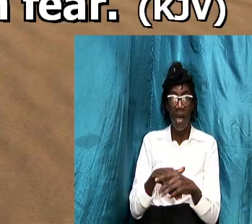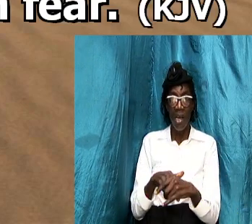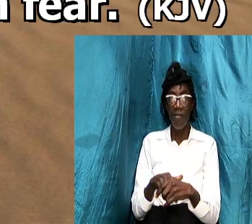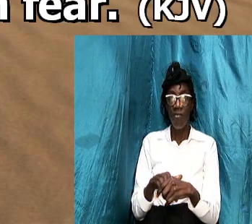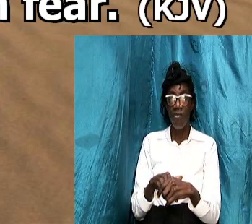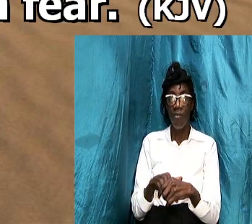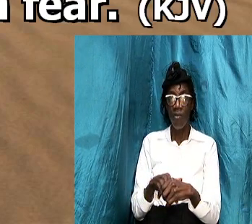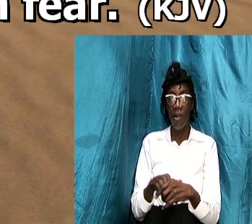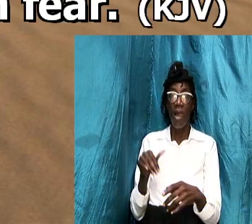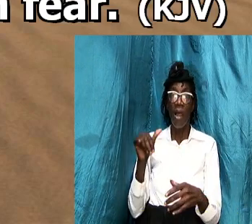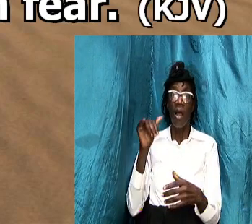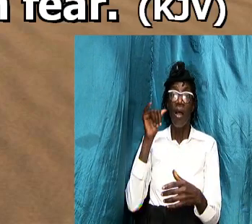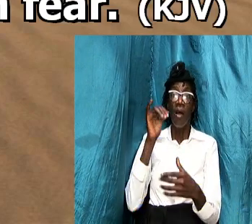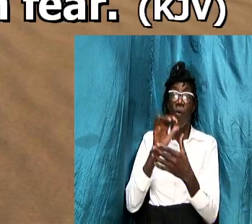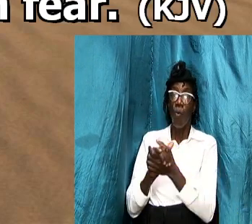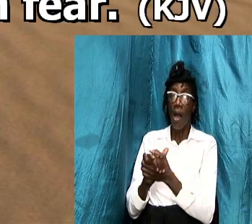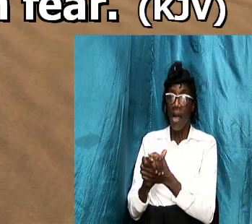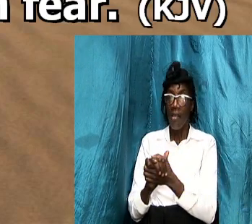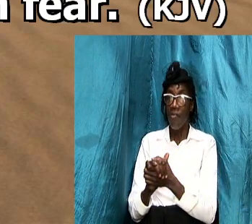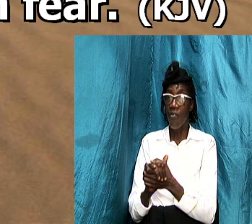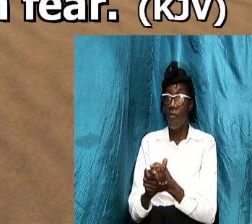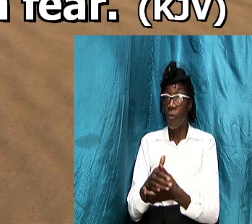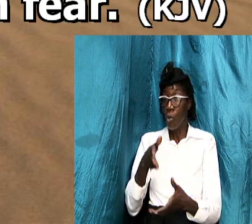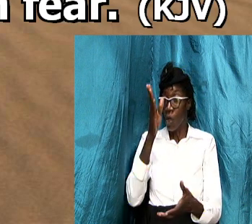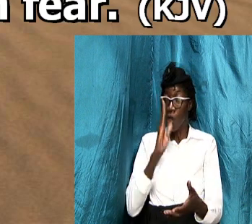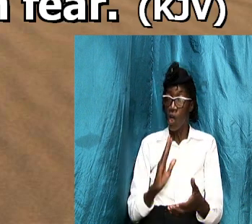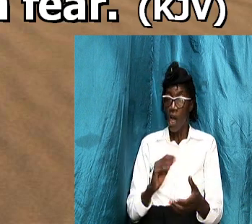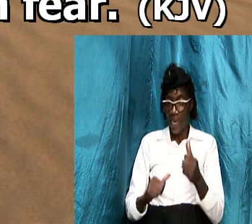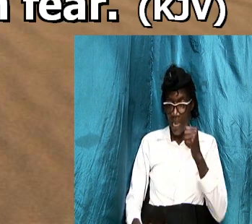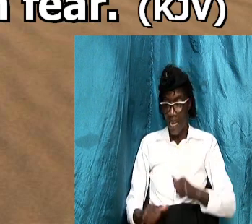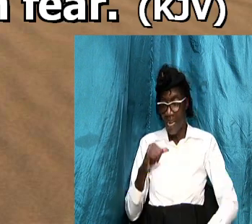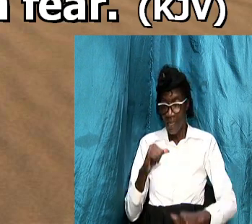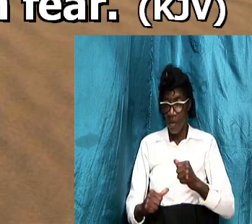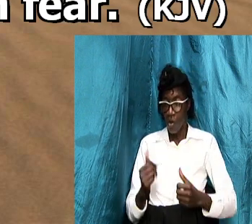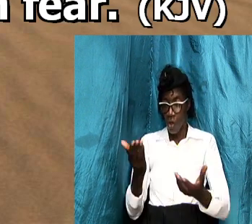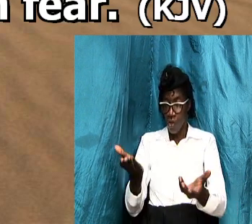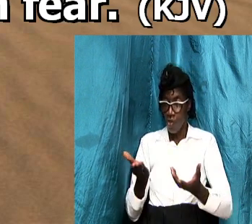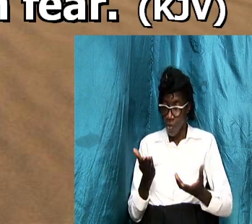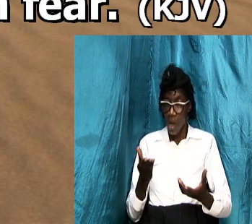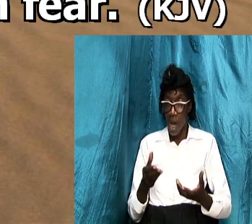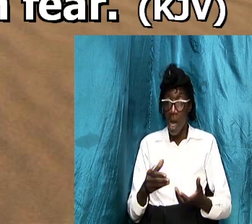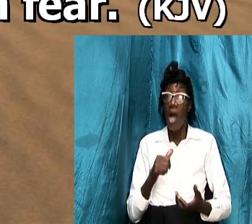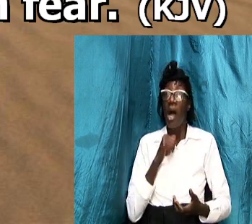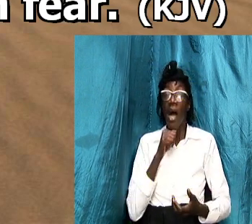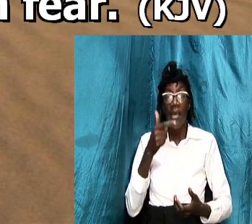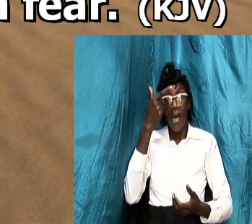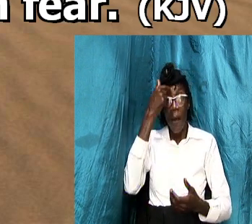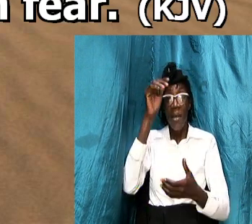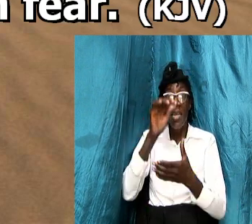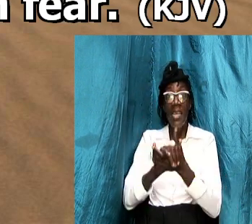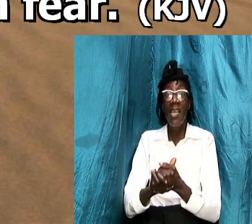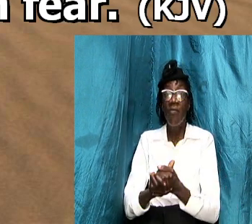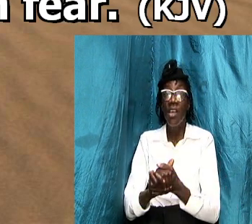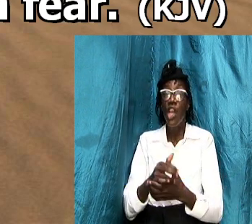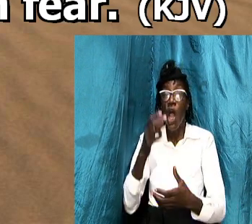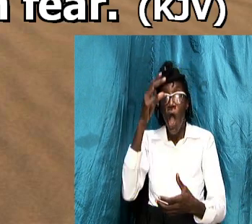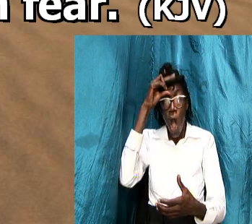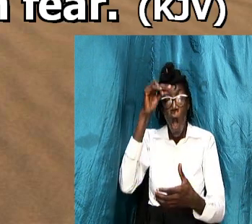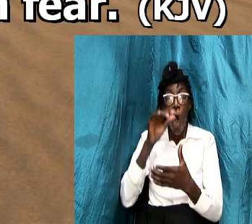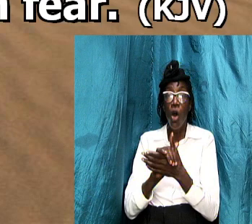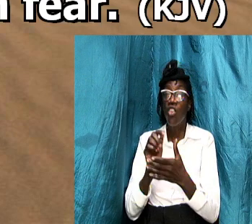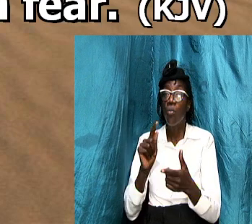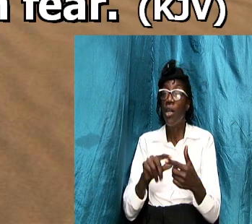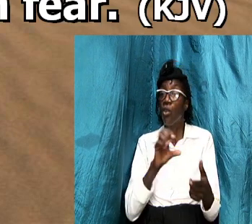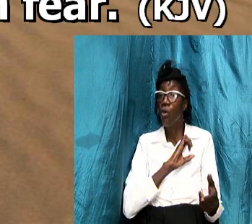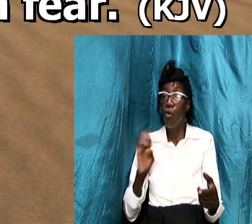godly attitude that can draw an unbelieving husband to christ without her having to preach